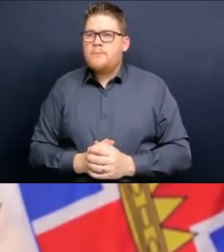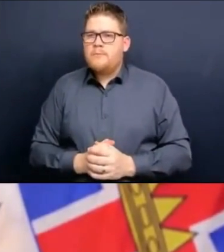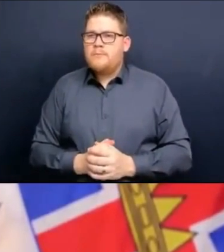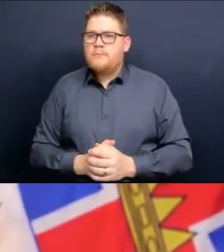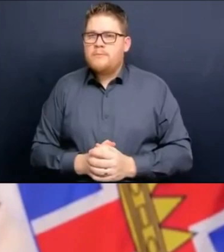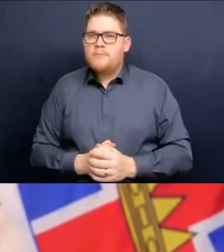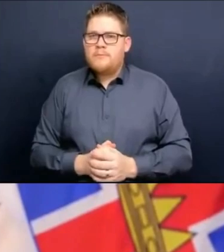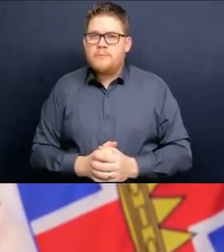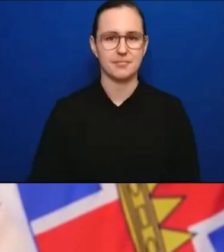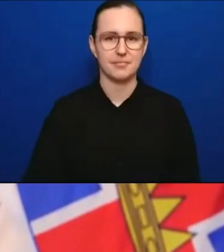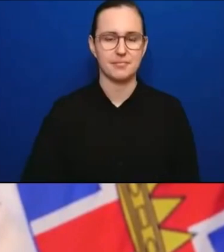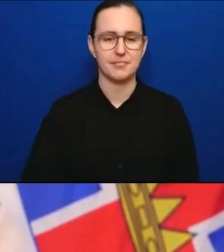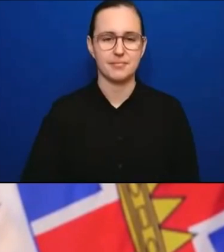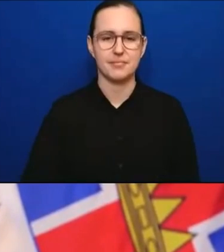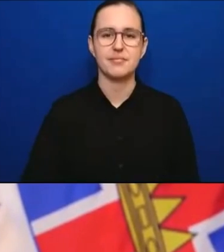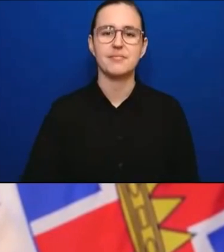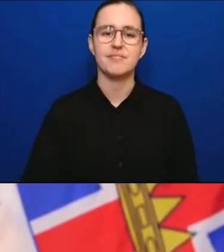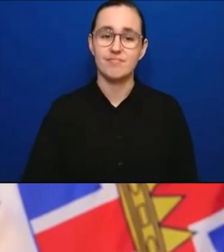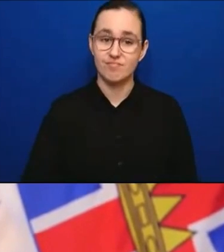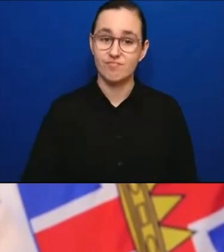Question is from Bender Sajjan, CTV.